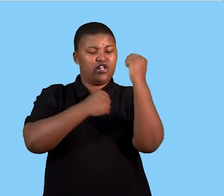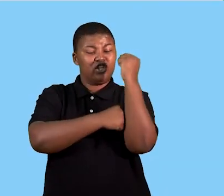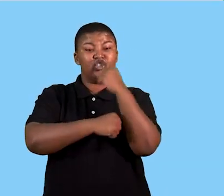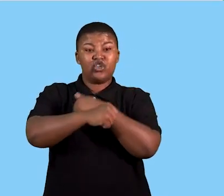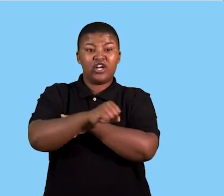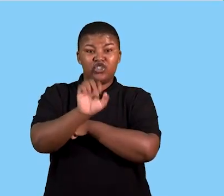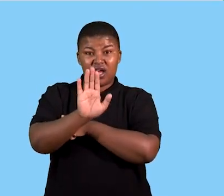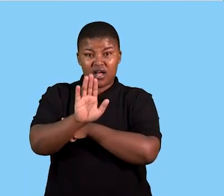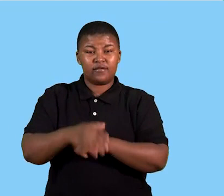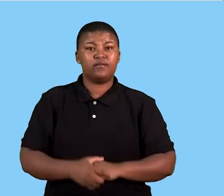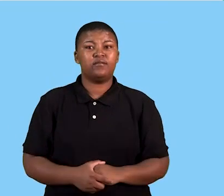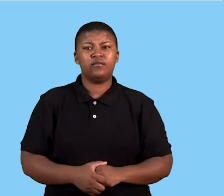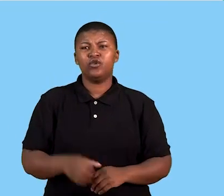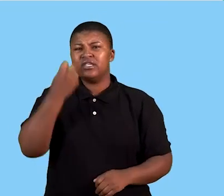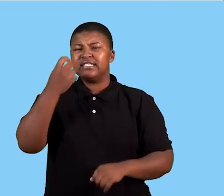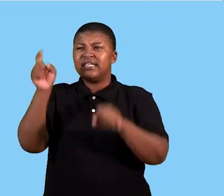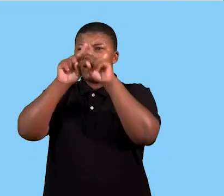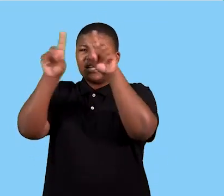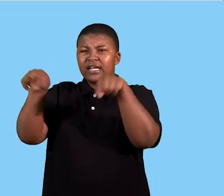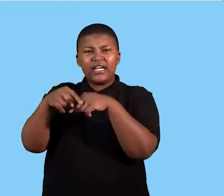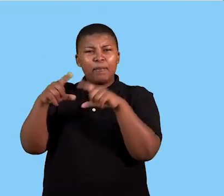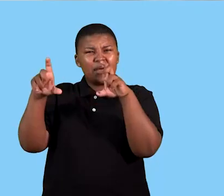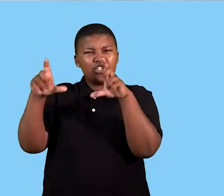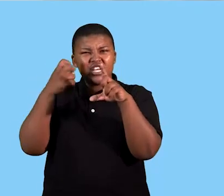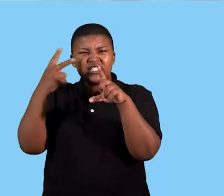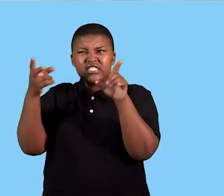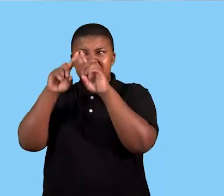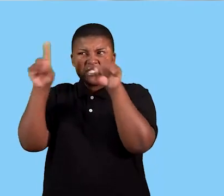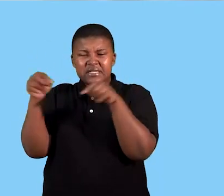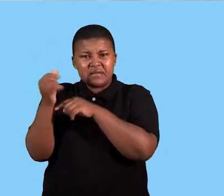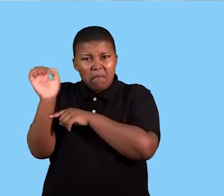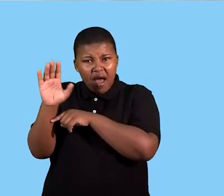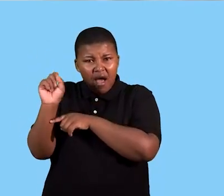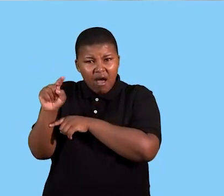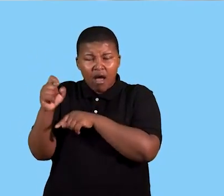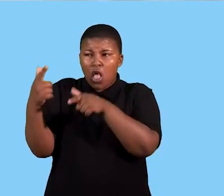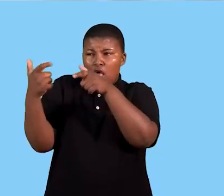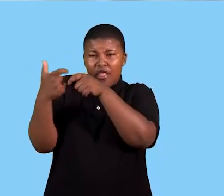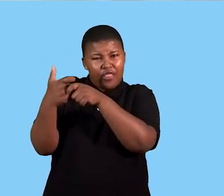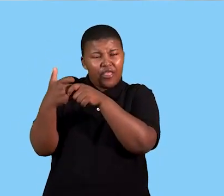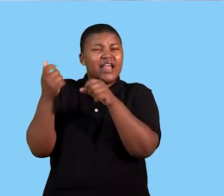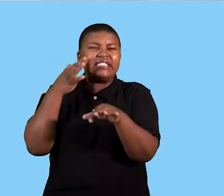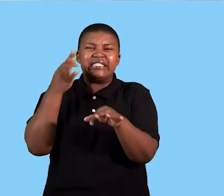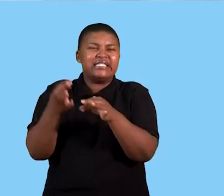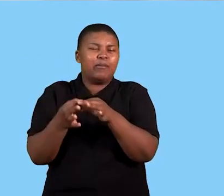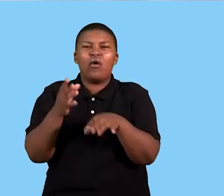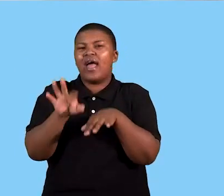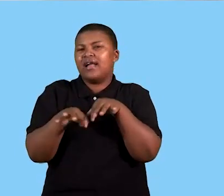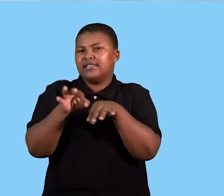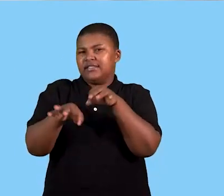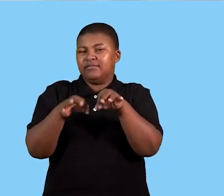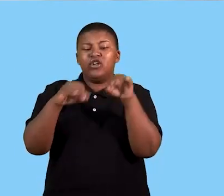organisational structure. Now when you look at this little picture I put on the screen for you here, it is a small and very